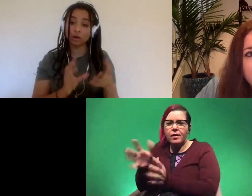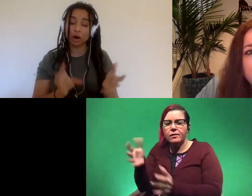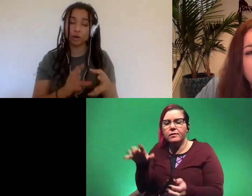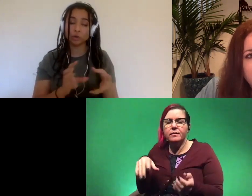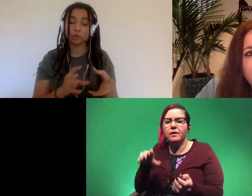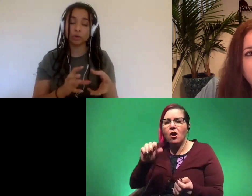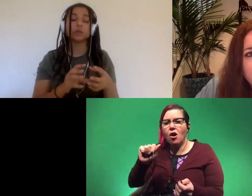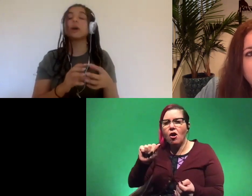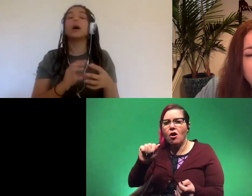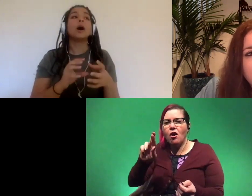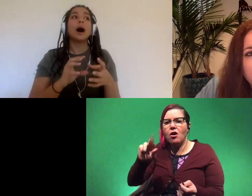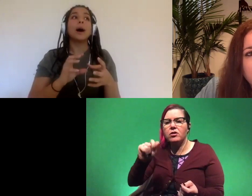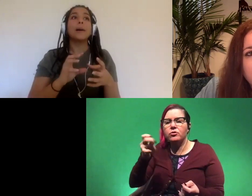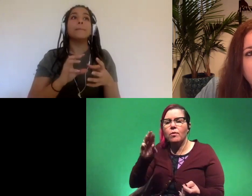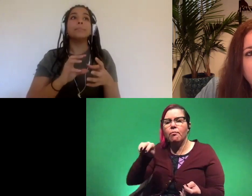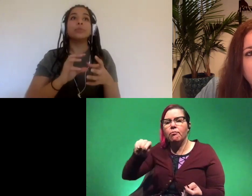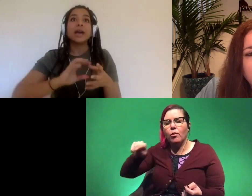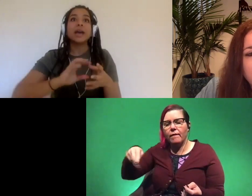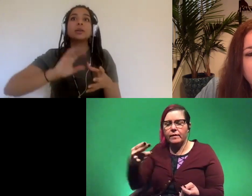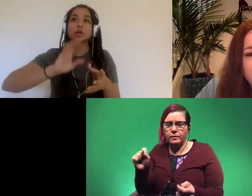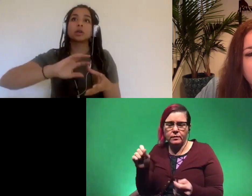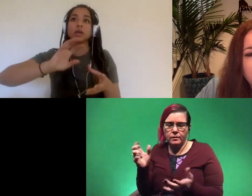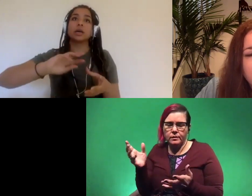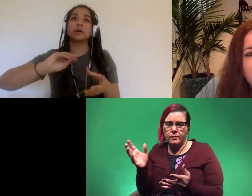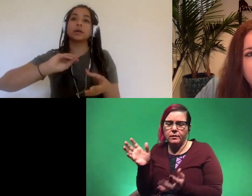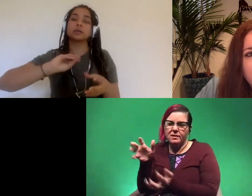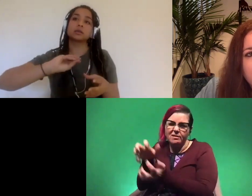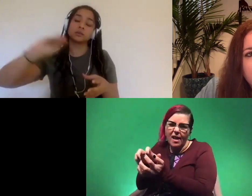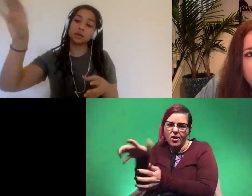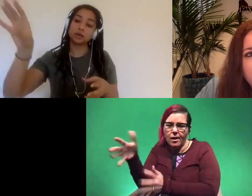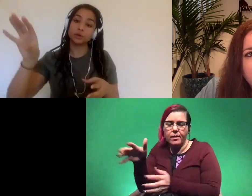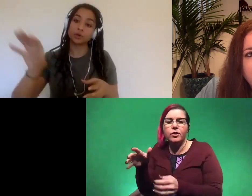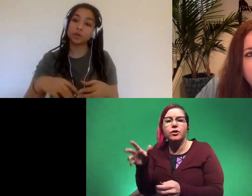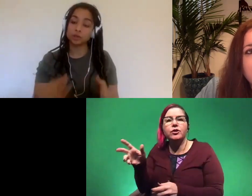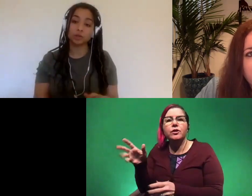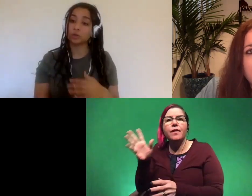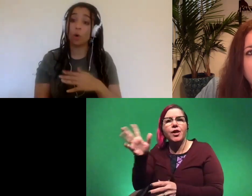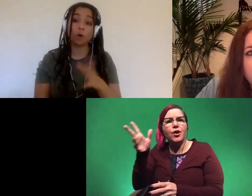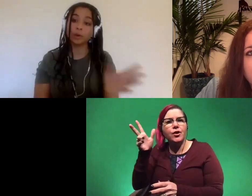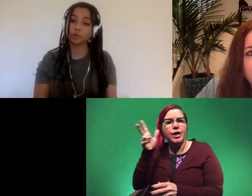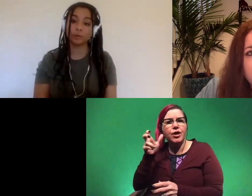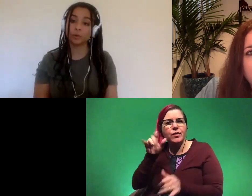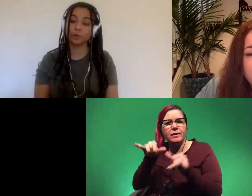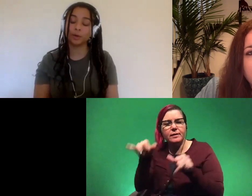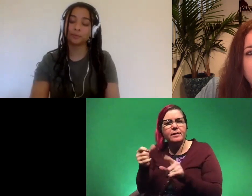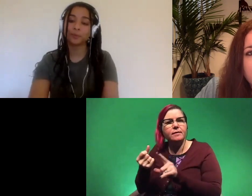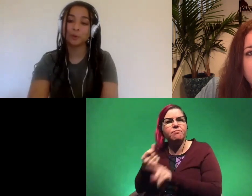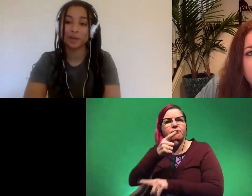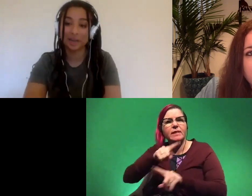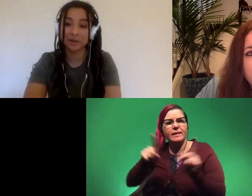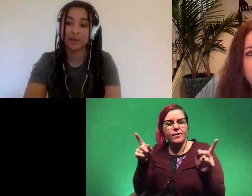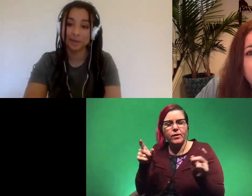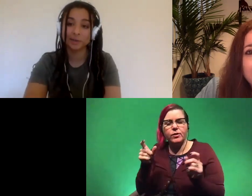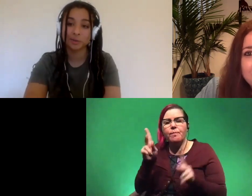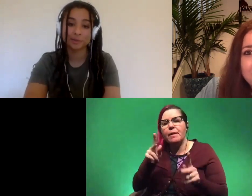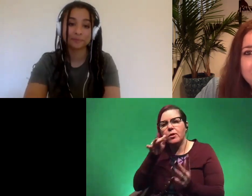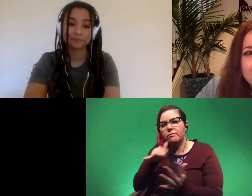archosauromorphs um they took their hearing systems in a different direction so there's a whole bunch of people who um who study